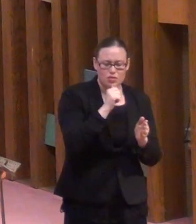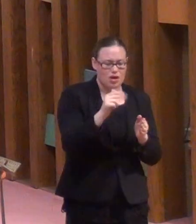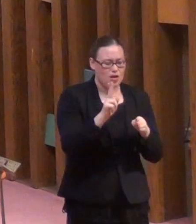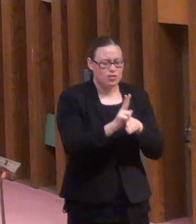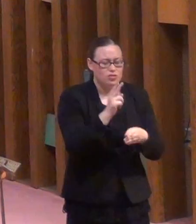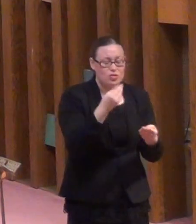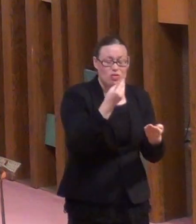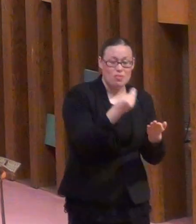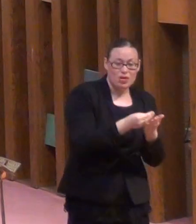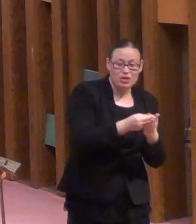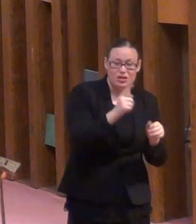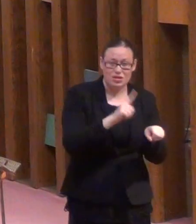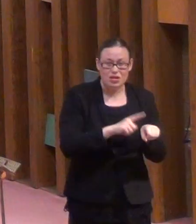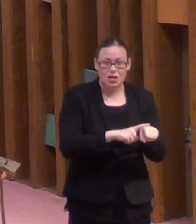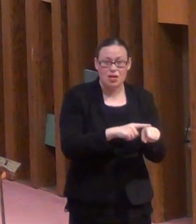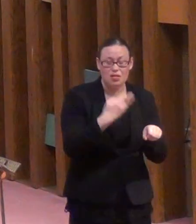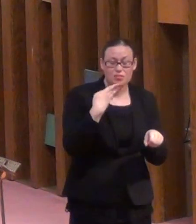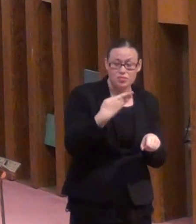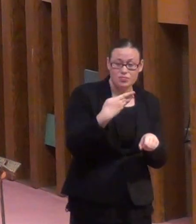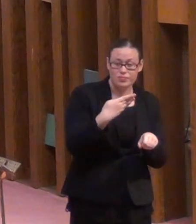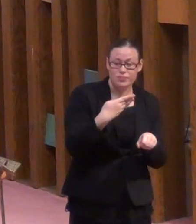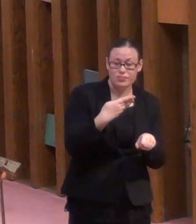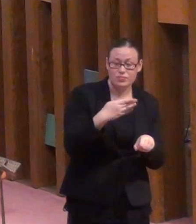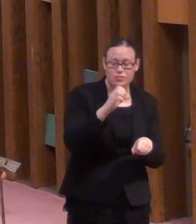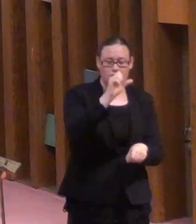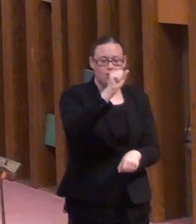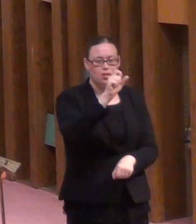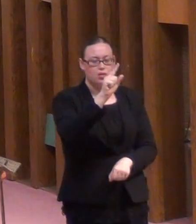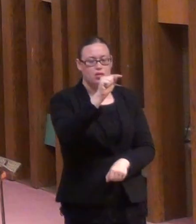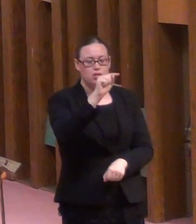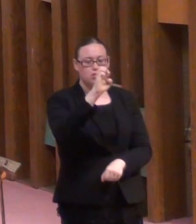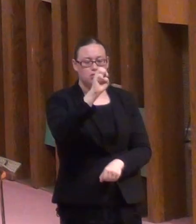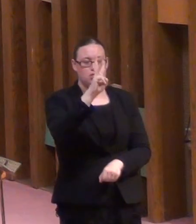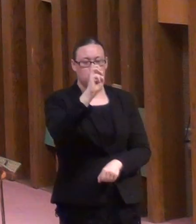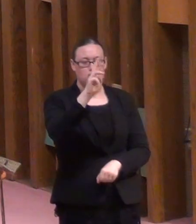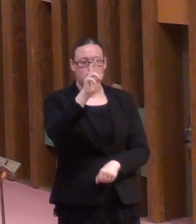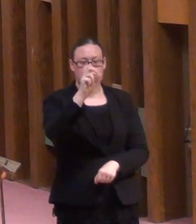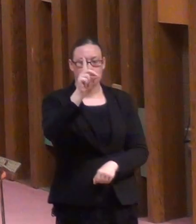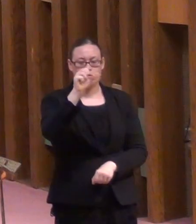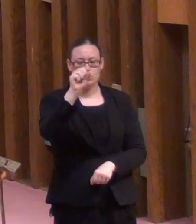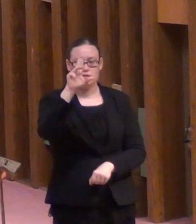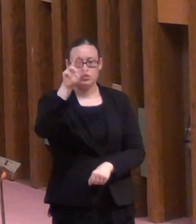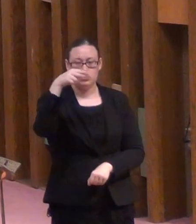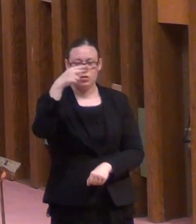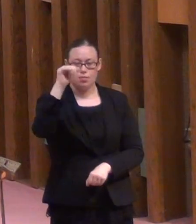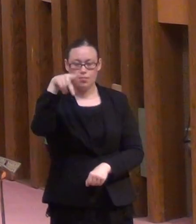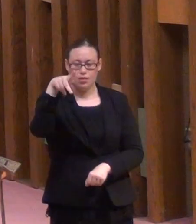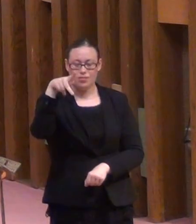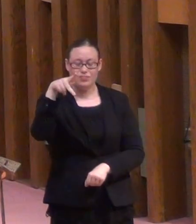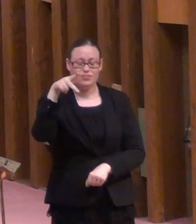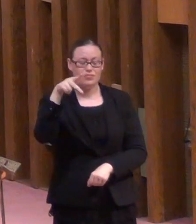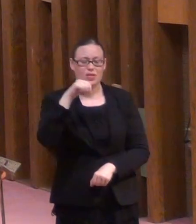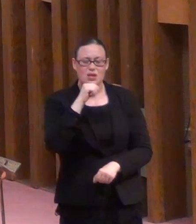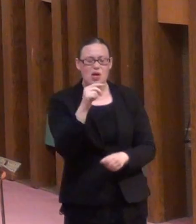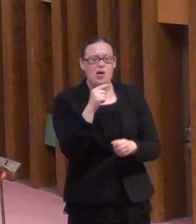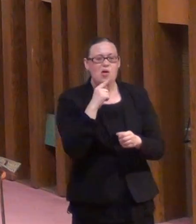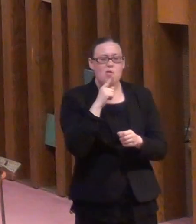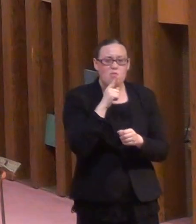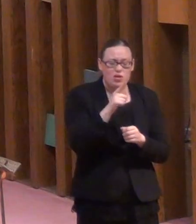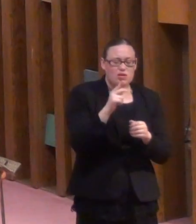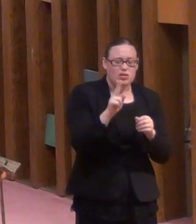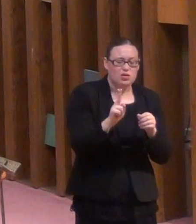Stewardship is not a commonly used word in today's language, but it is the biblical word for the